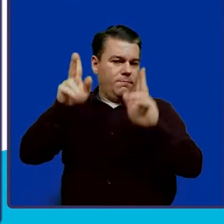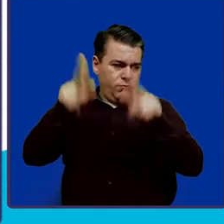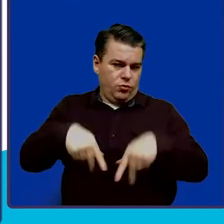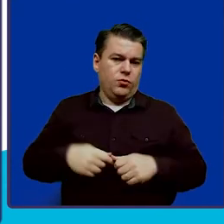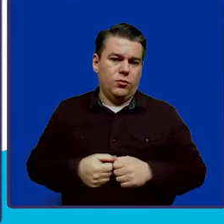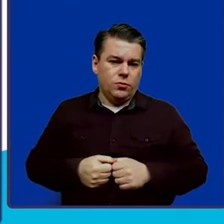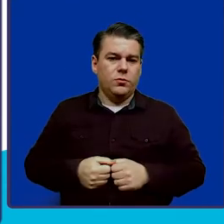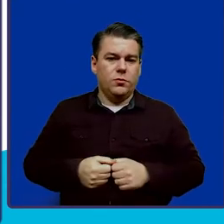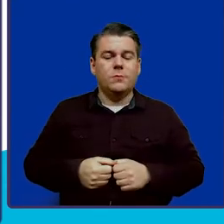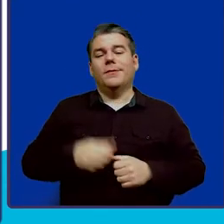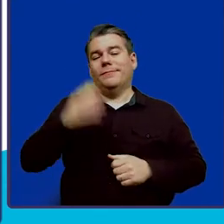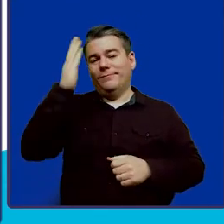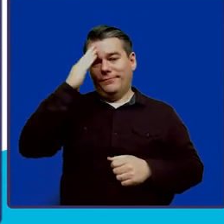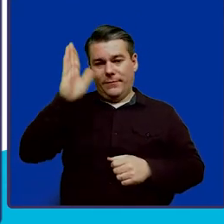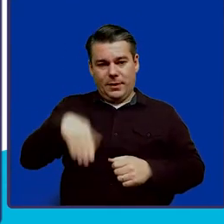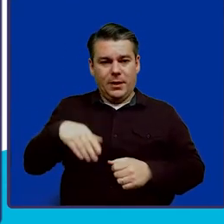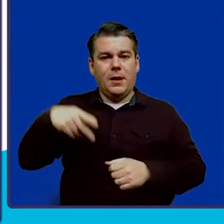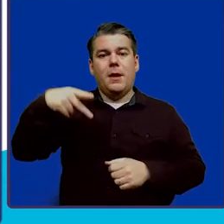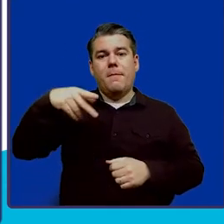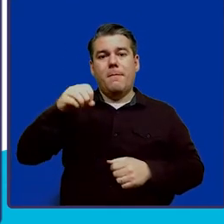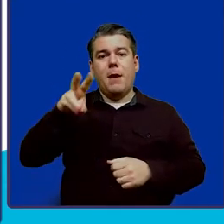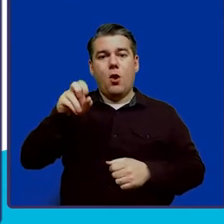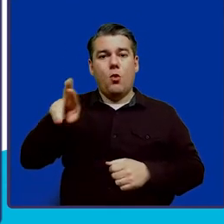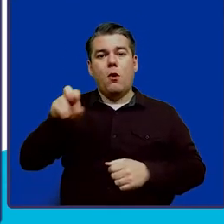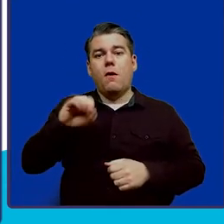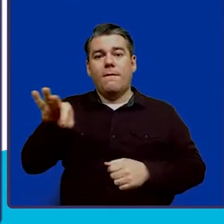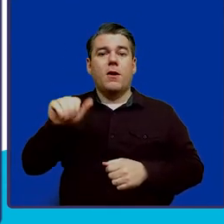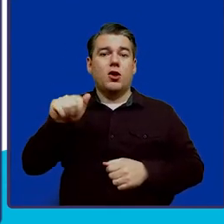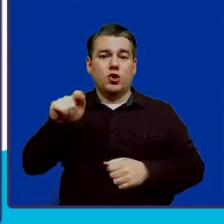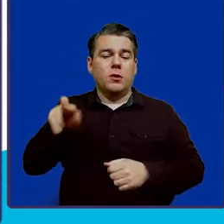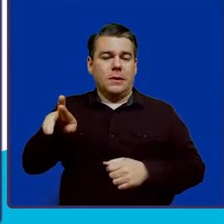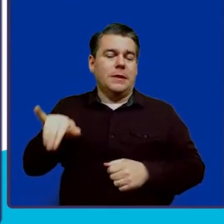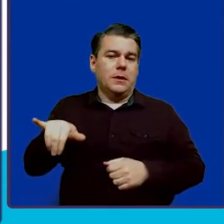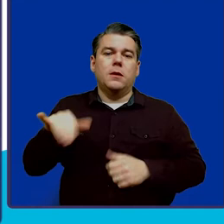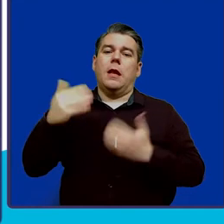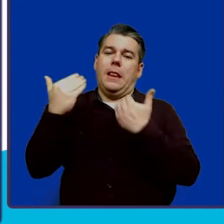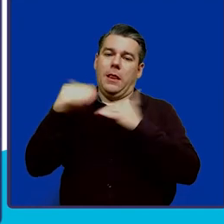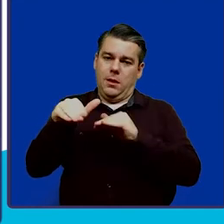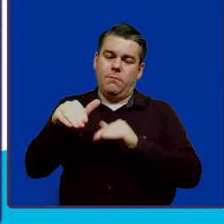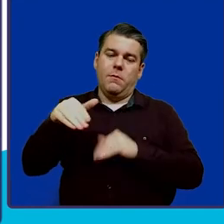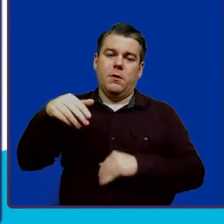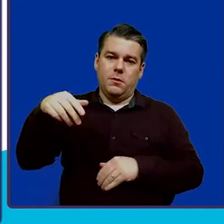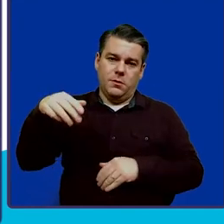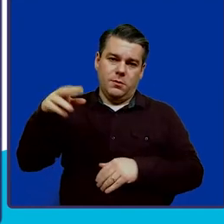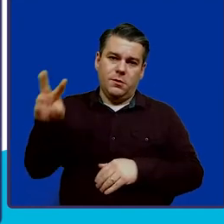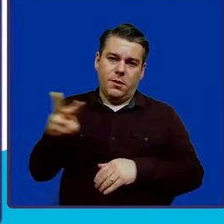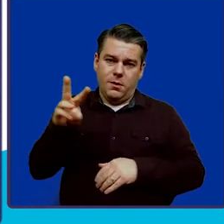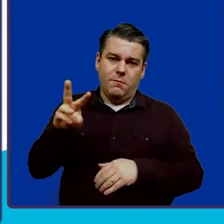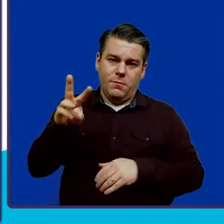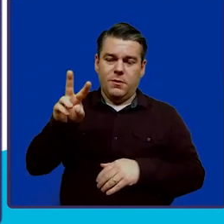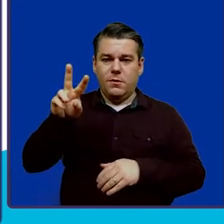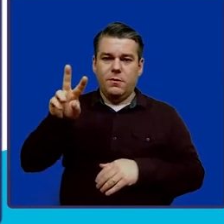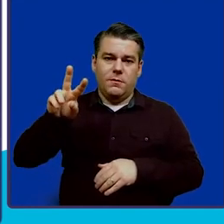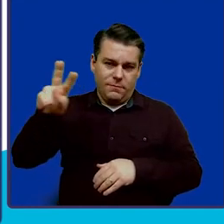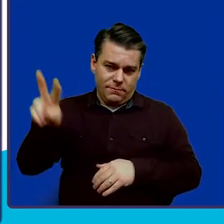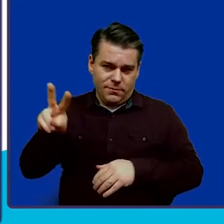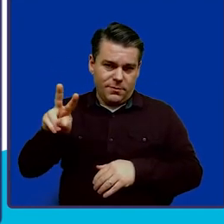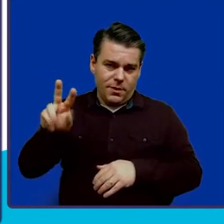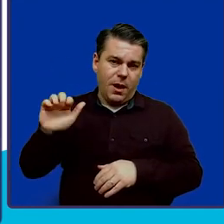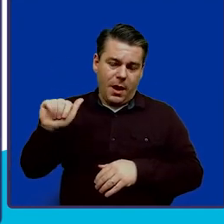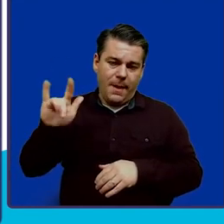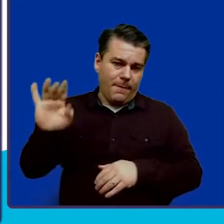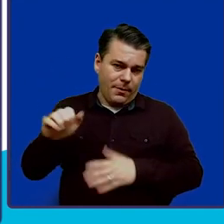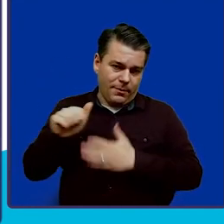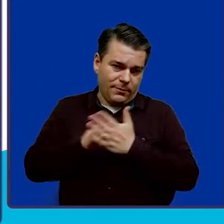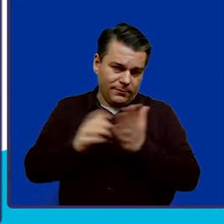Now, know that this power of attorney is limited to the WB-ABLE account, and we do have forms on our website. Be advised,